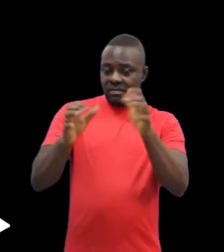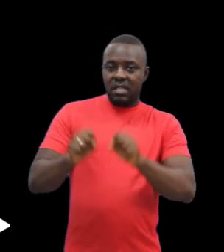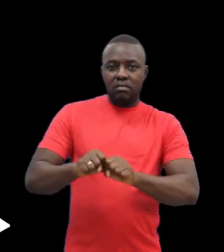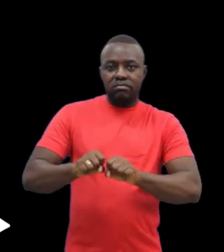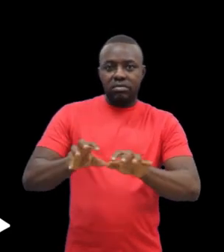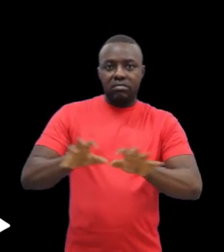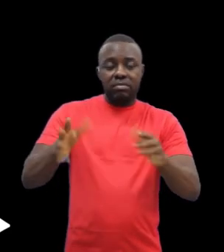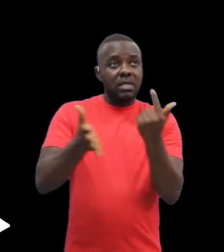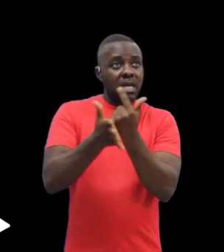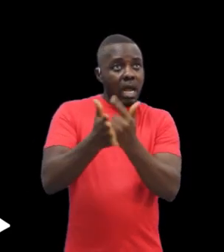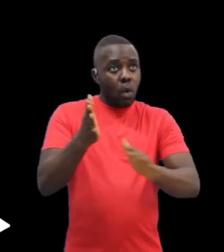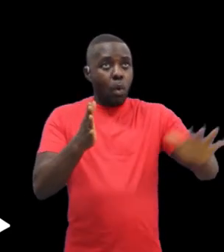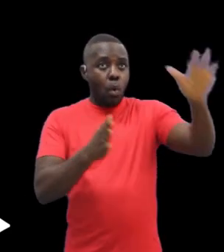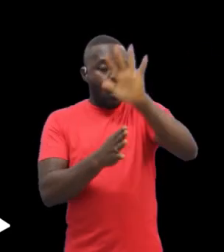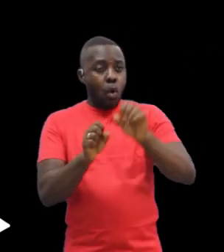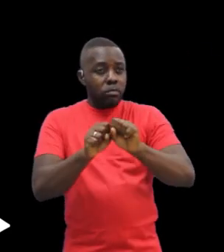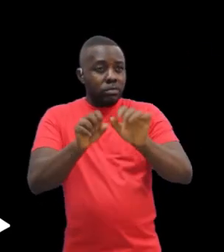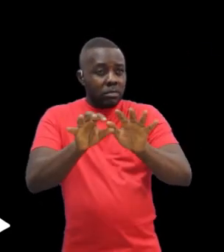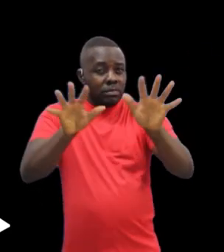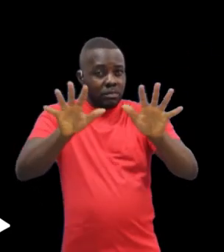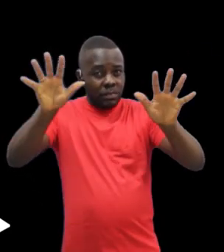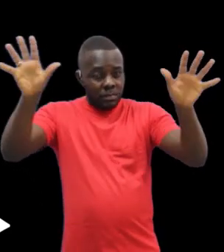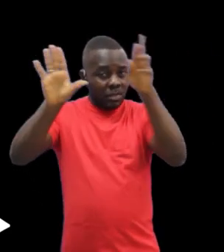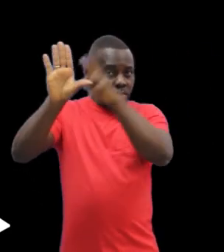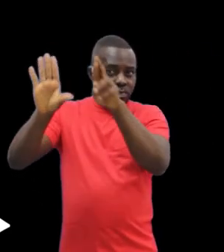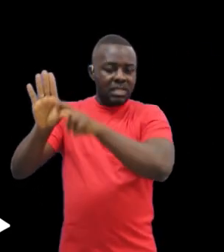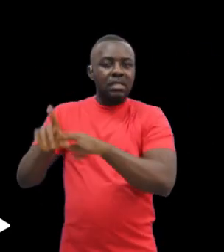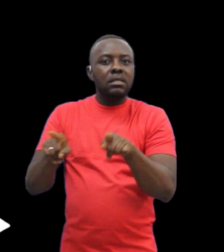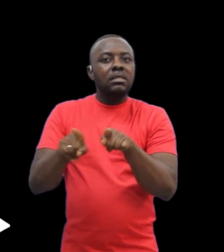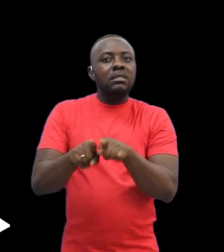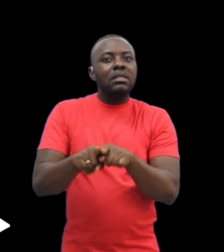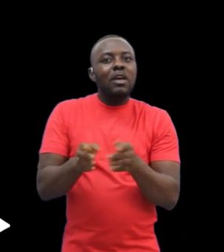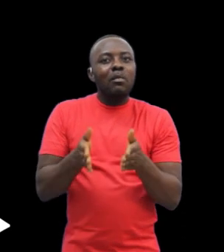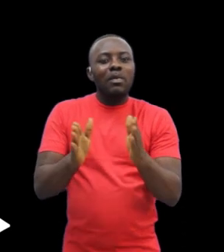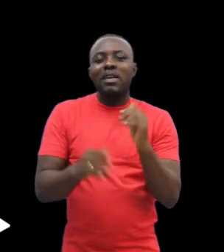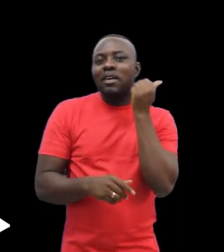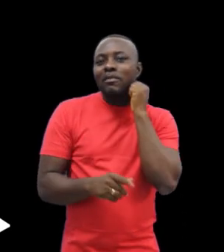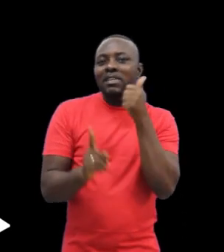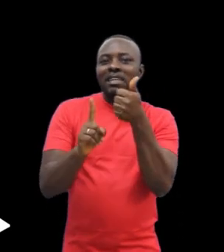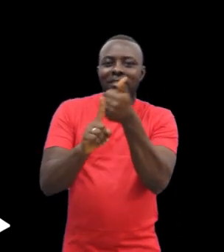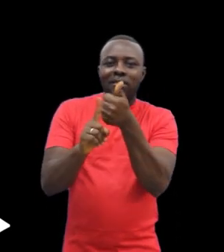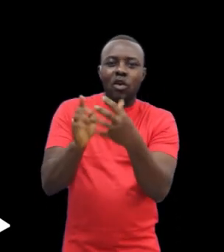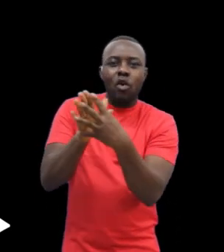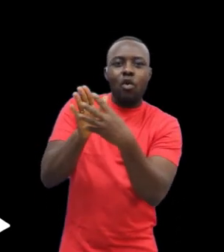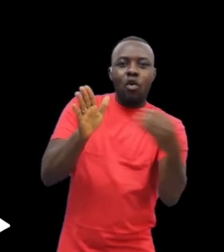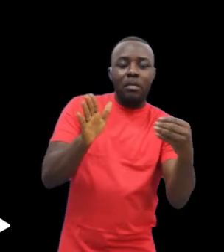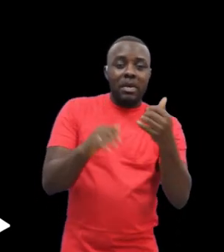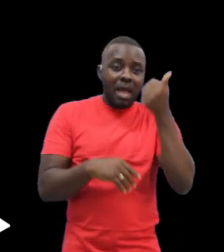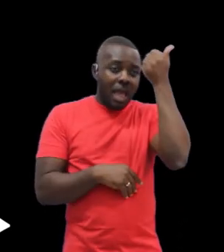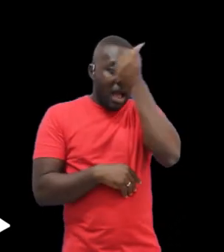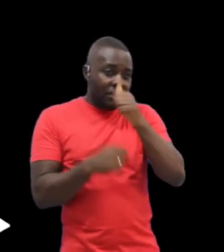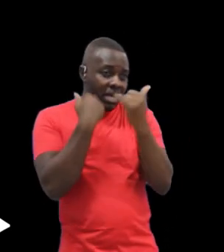The mission school formed a deaf education template and created a sign language system, which the government of Ghana spread across